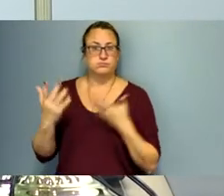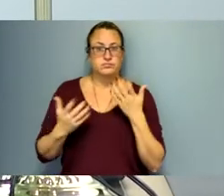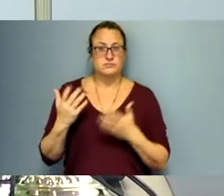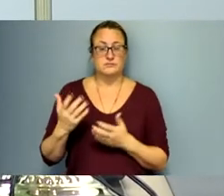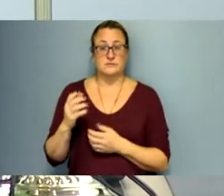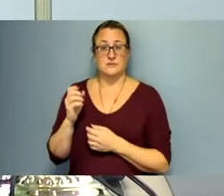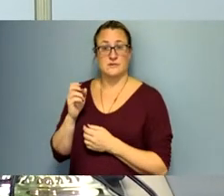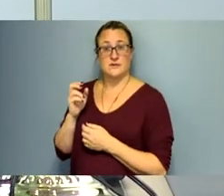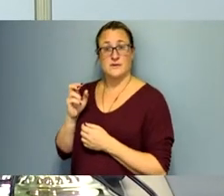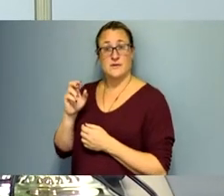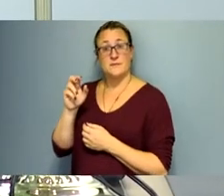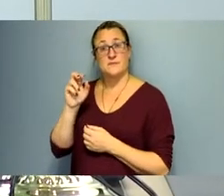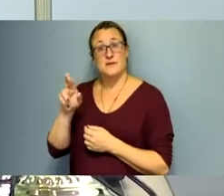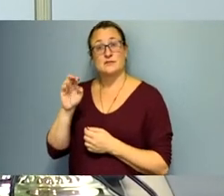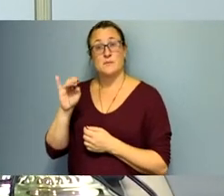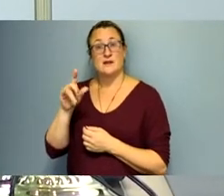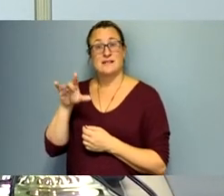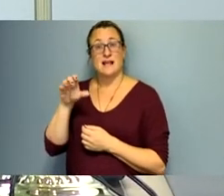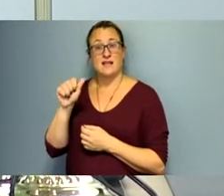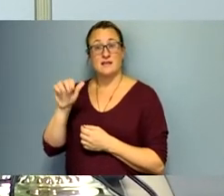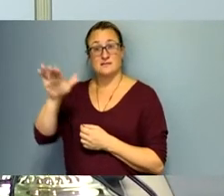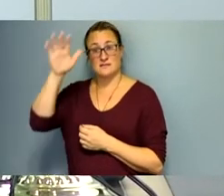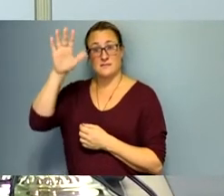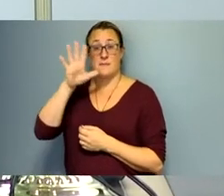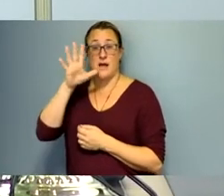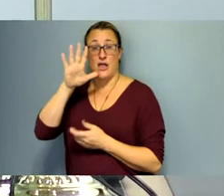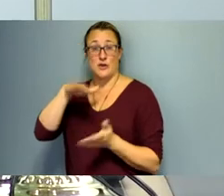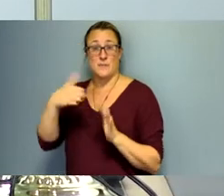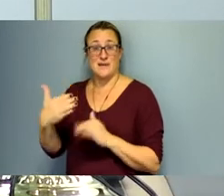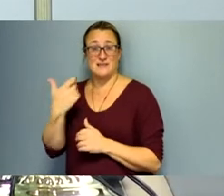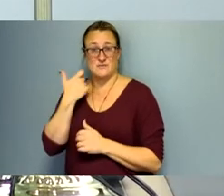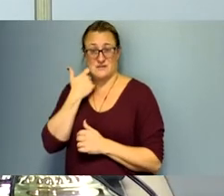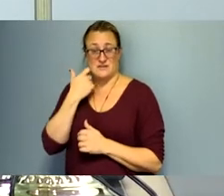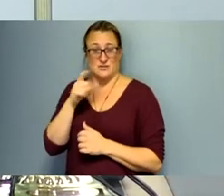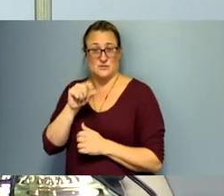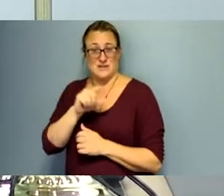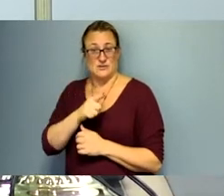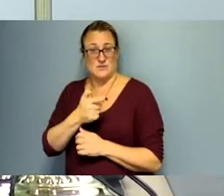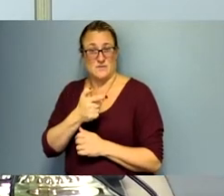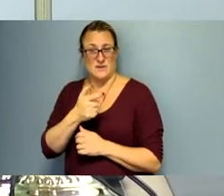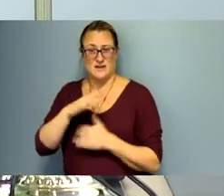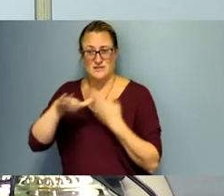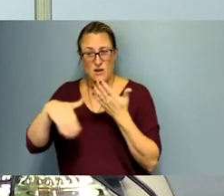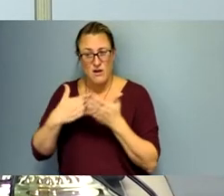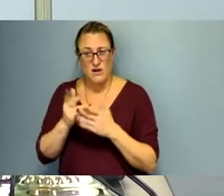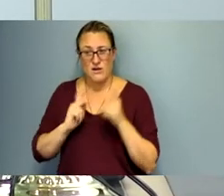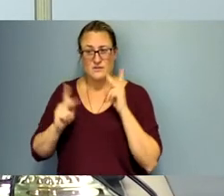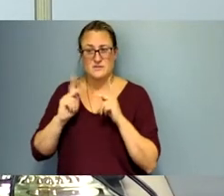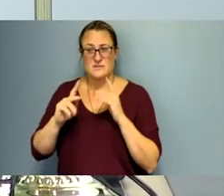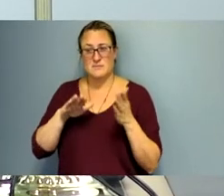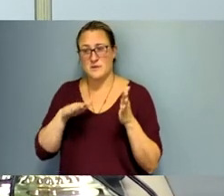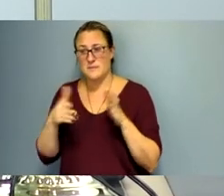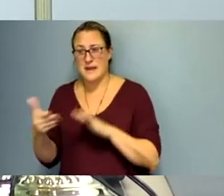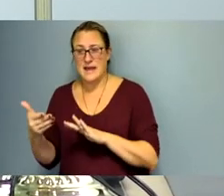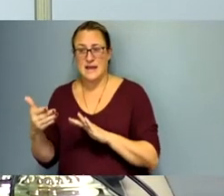earlier in 2021 and so in memory of those who passed and maybe